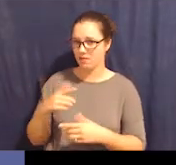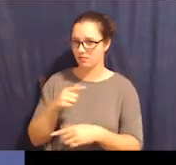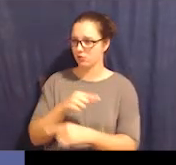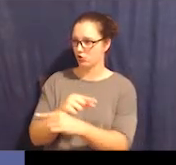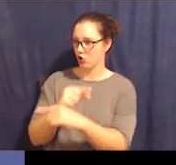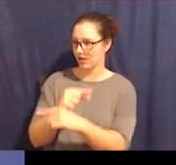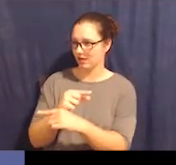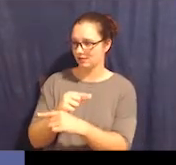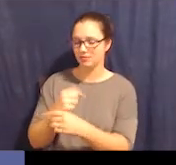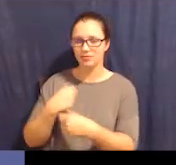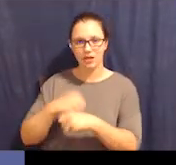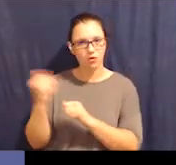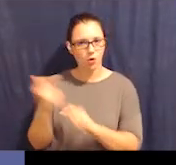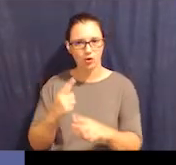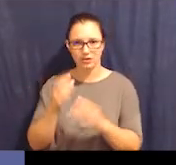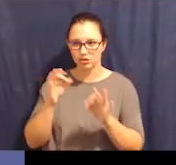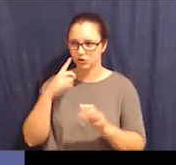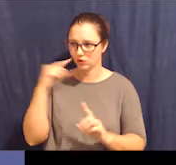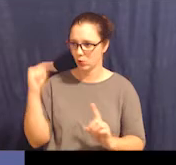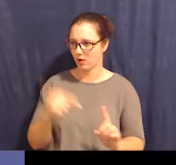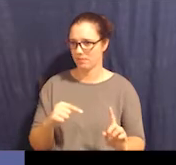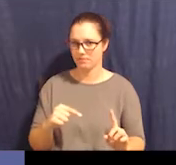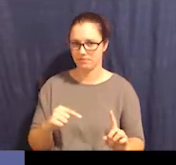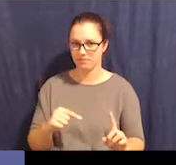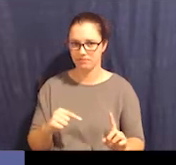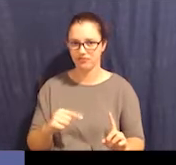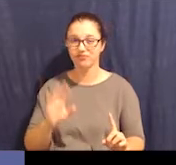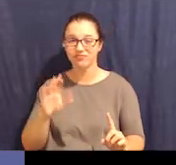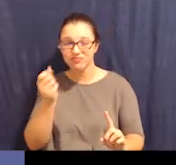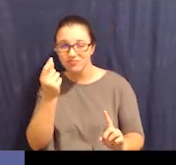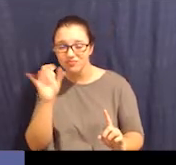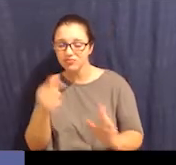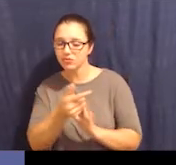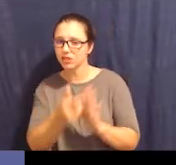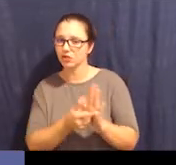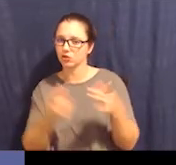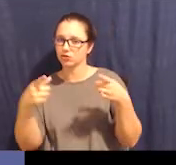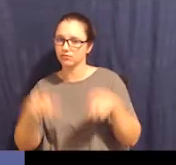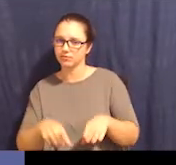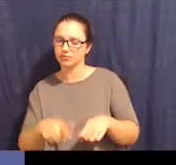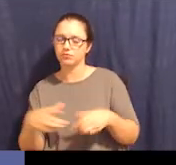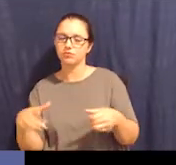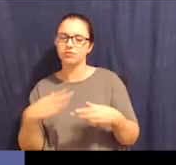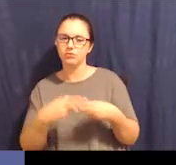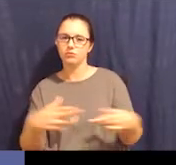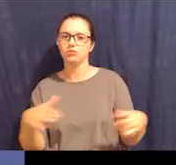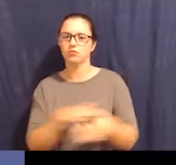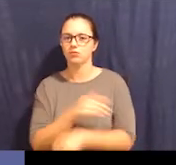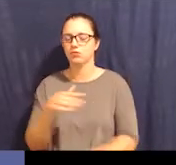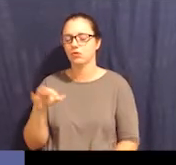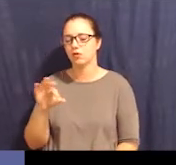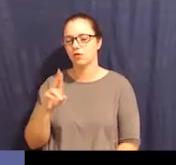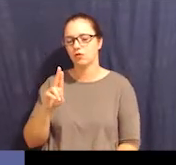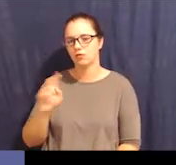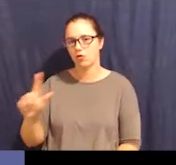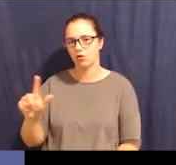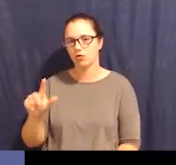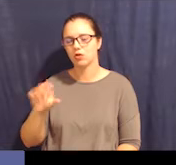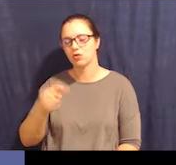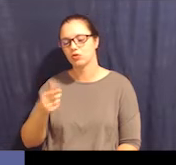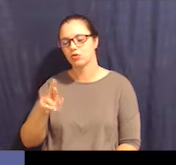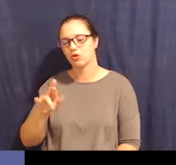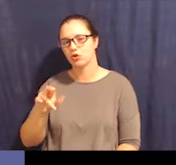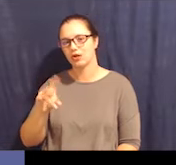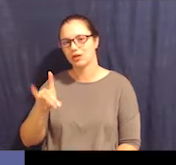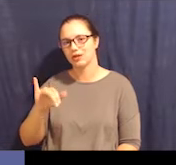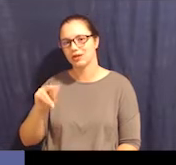your guardian and make all of your decisions for you. This is a legal arrangement called full guardianship. Your